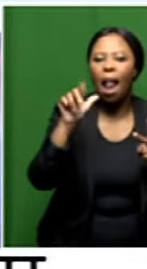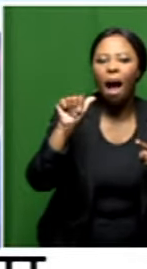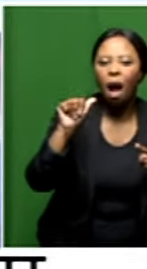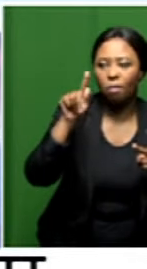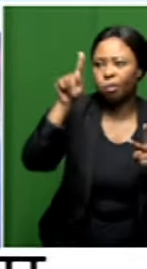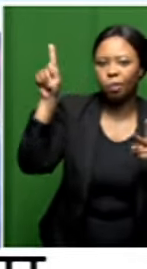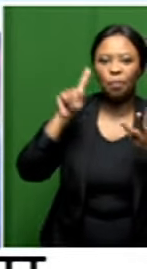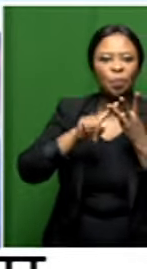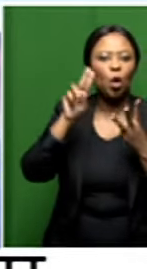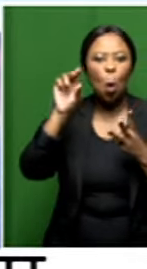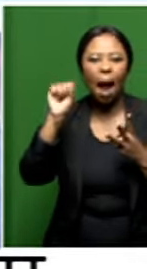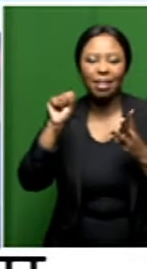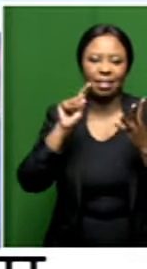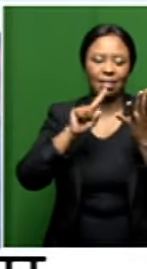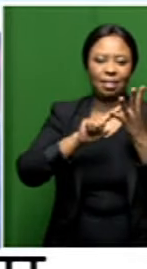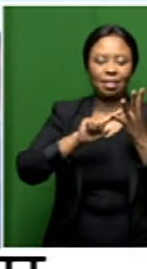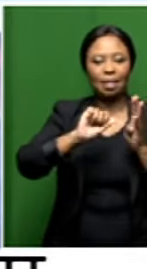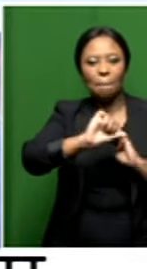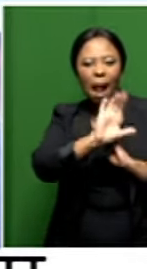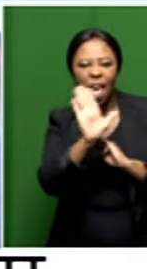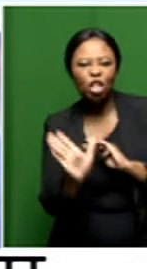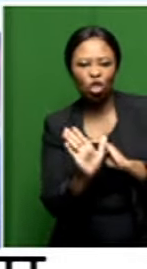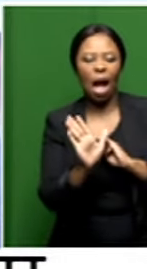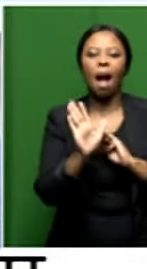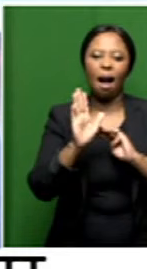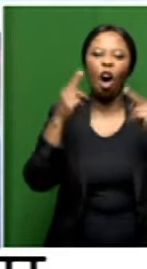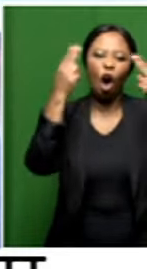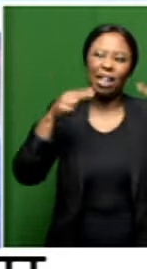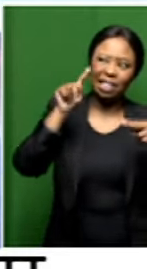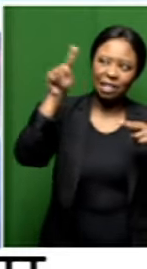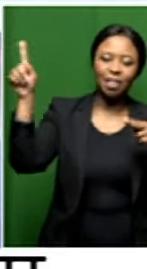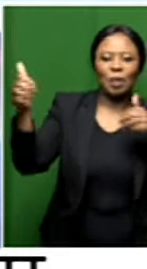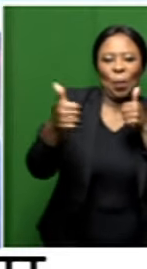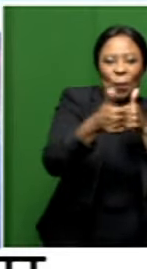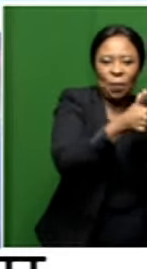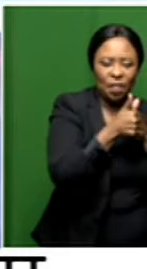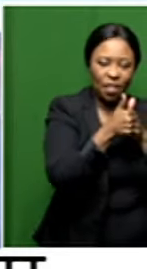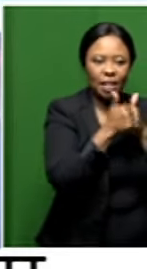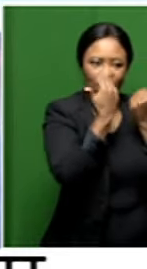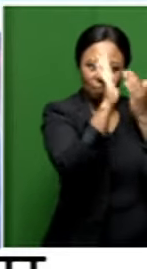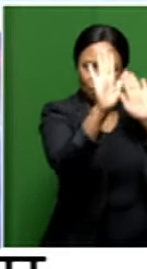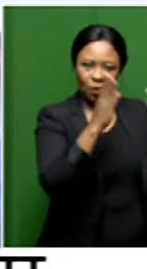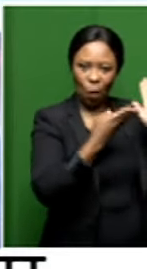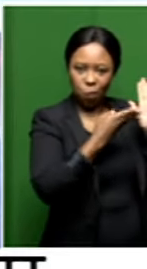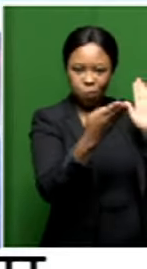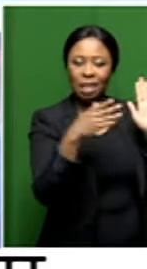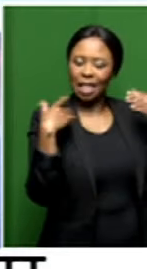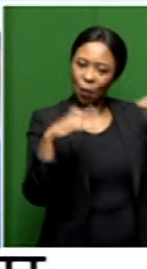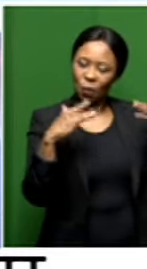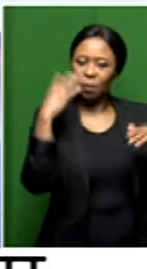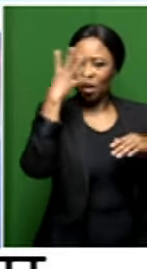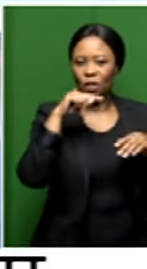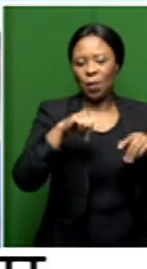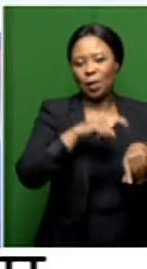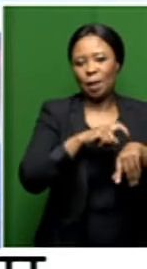the United States, even Malaysia, which is quite amazing and surprising at times. And this